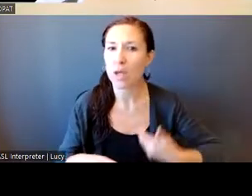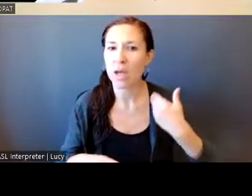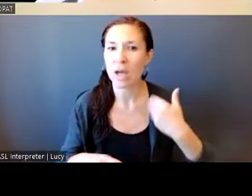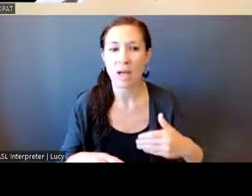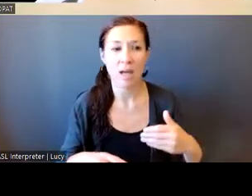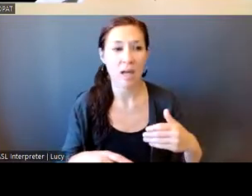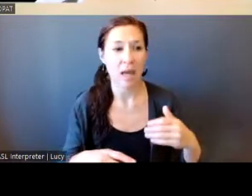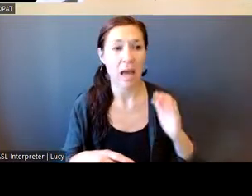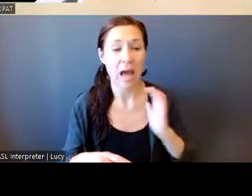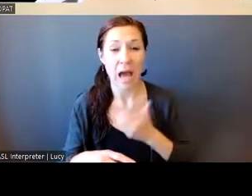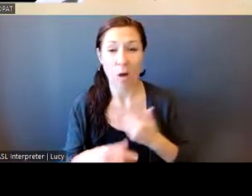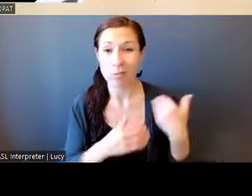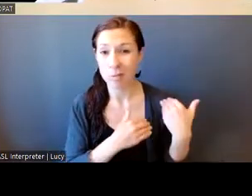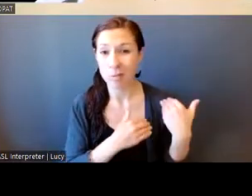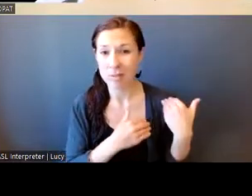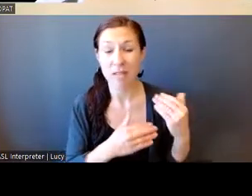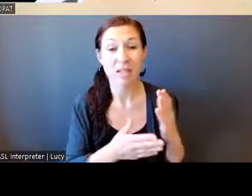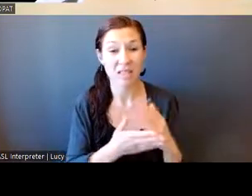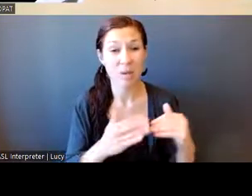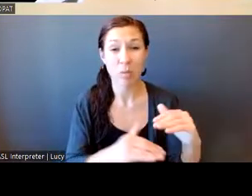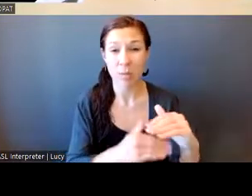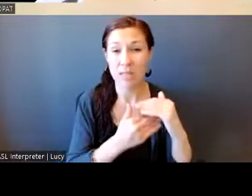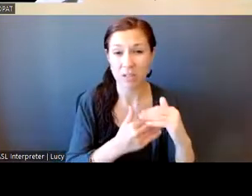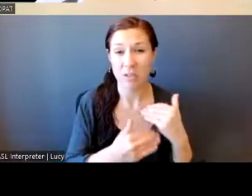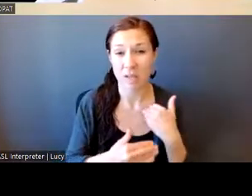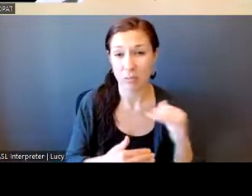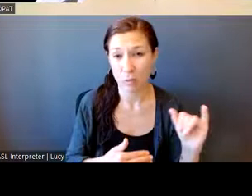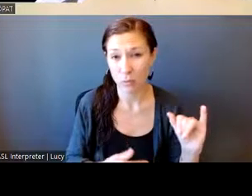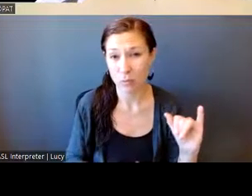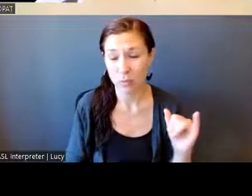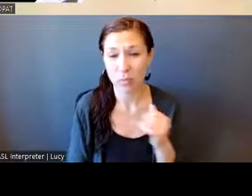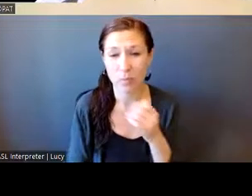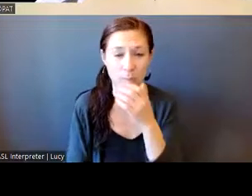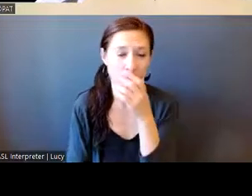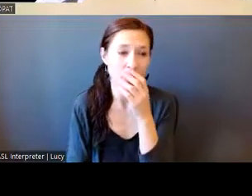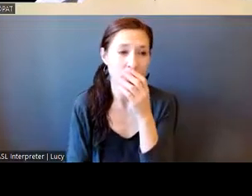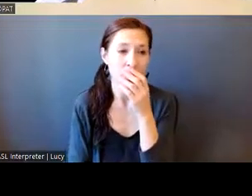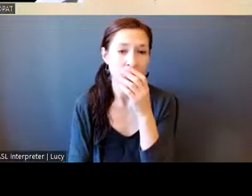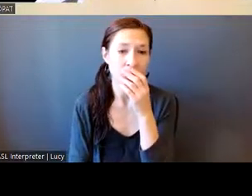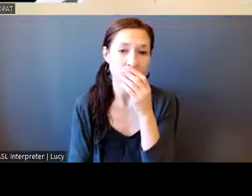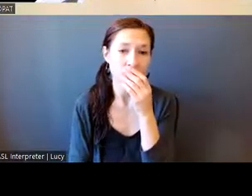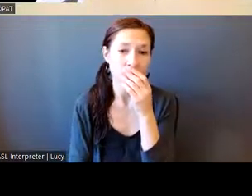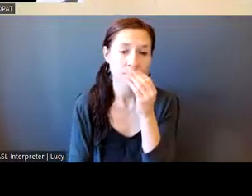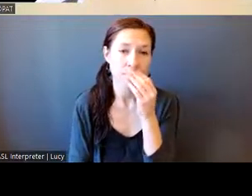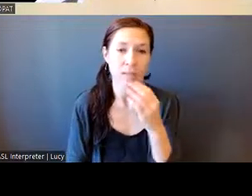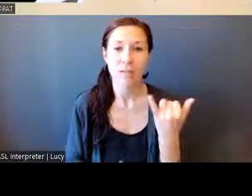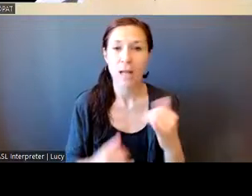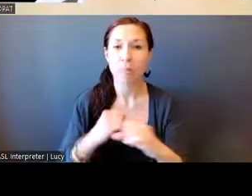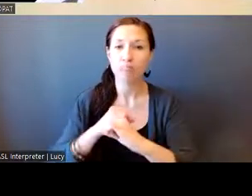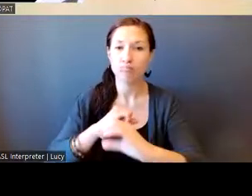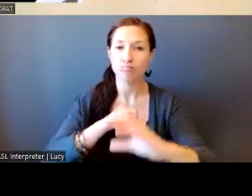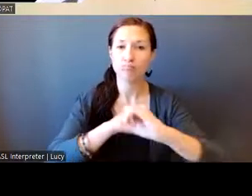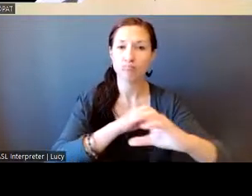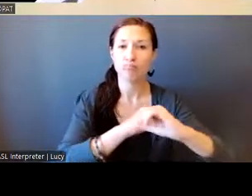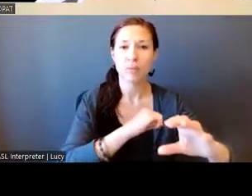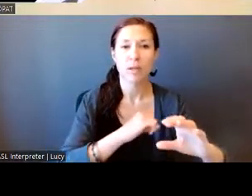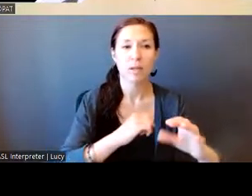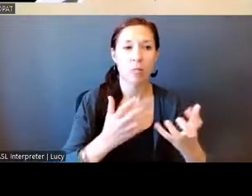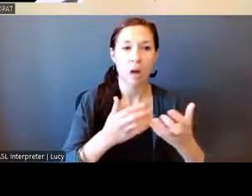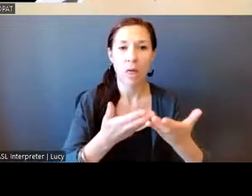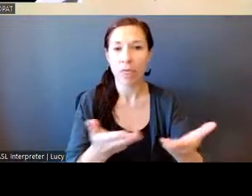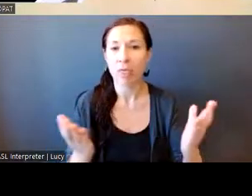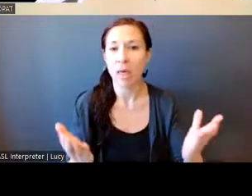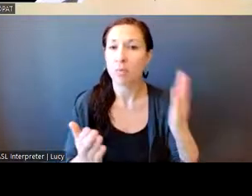of our jobs are. So we are doing a, um, public drive of getting to know us. We started it before, but we're being